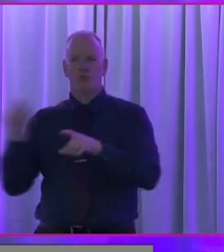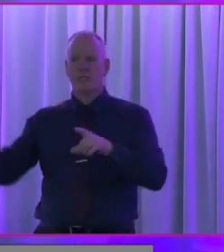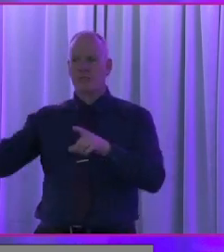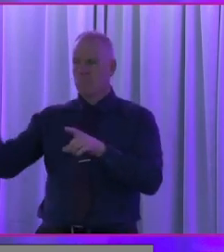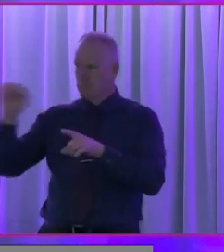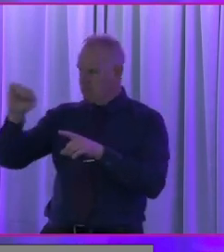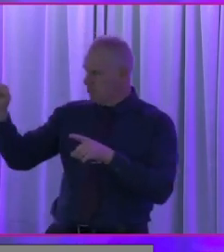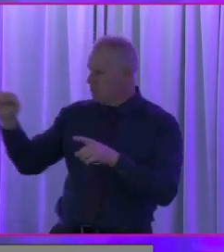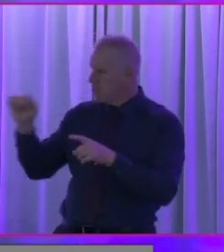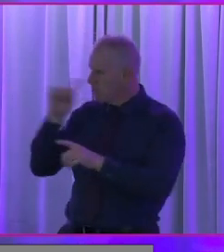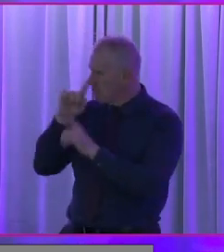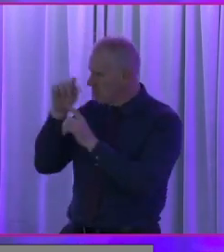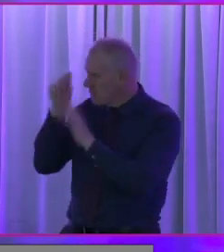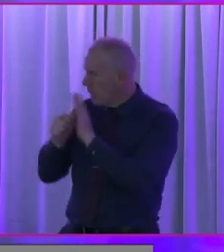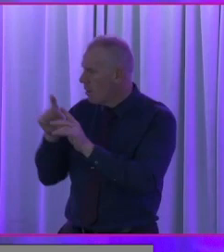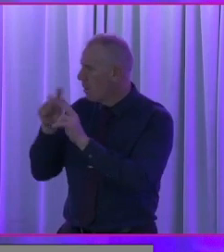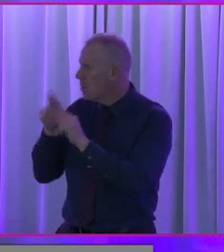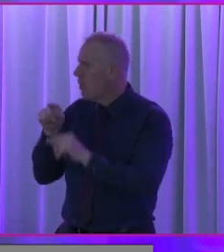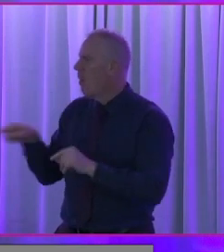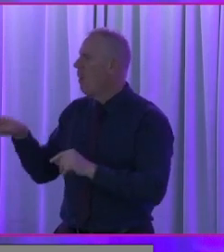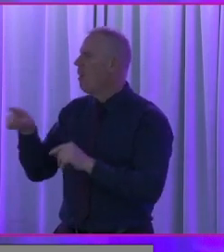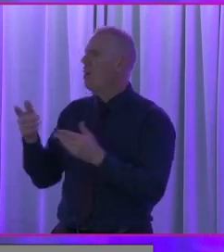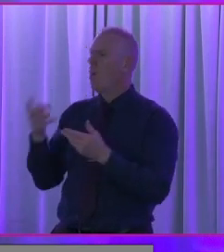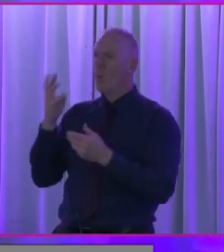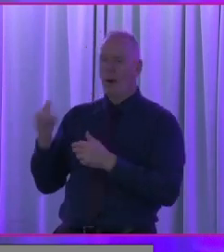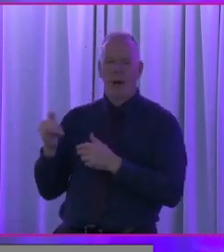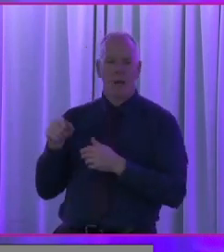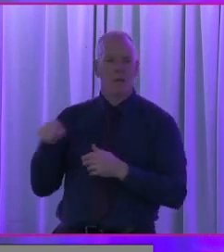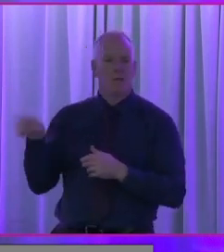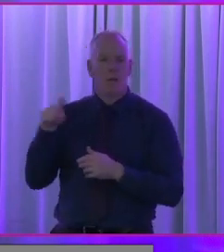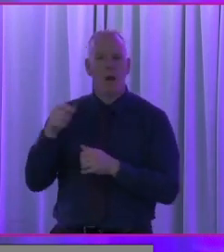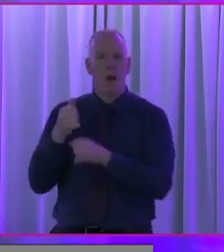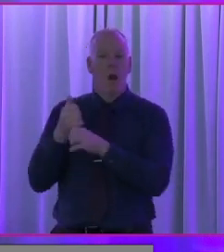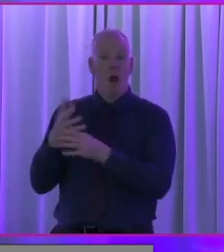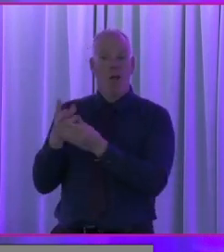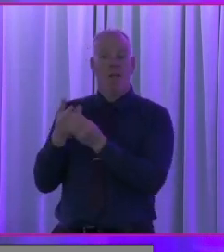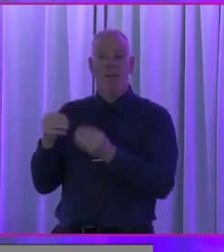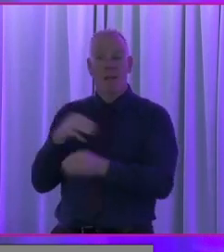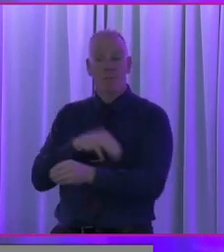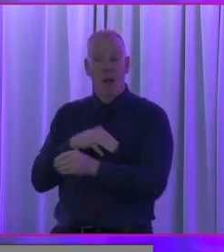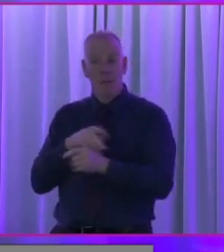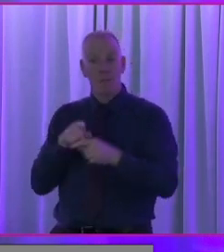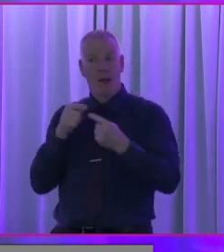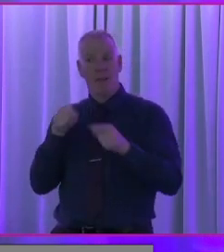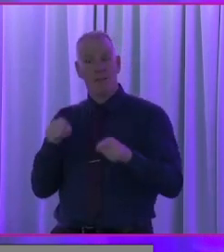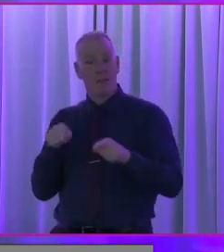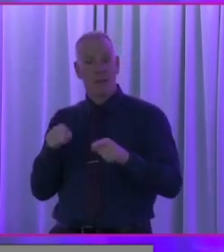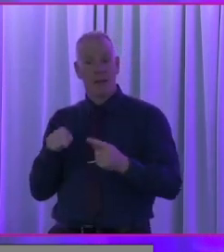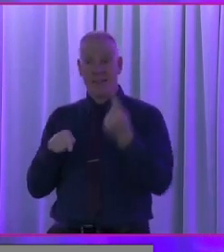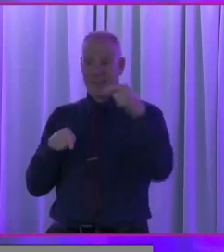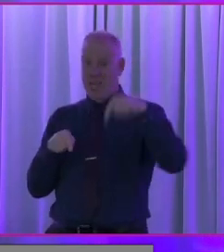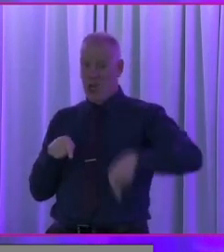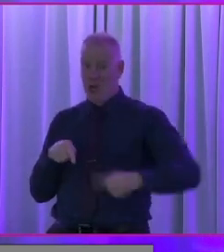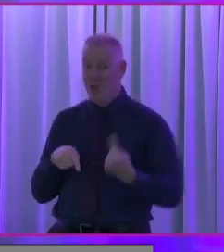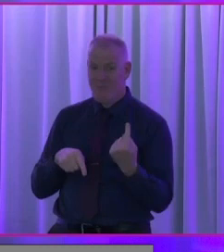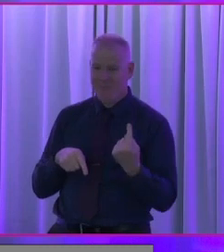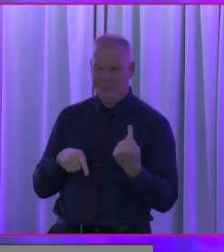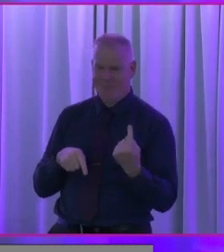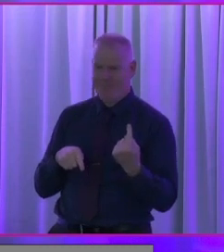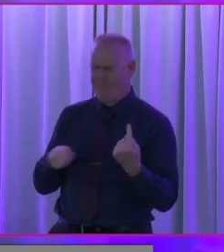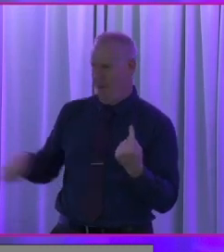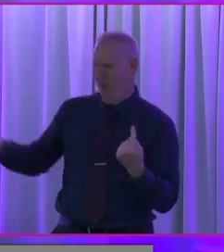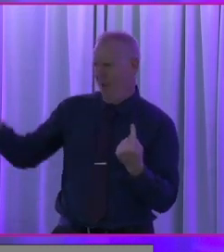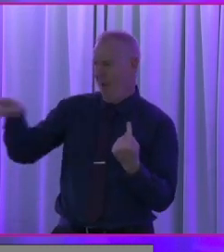about, um, their experiences because all of the solutions to these challenges won't be found in this country